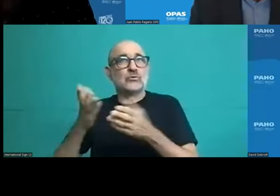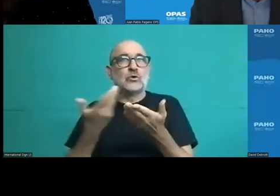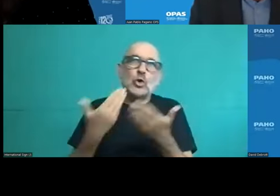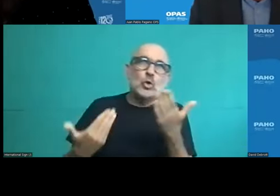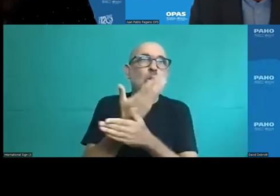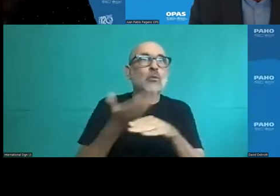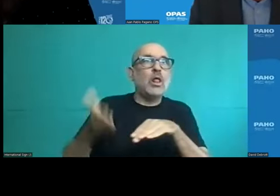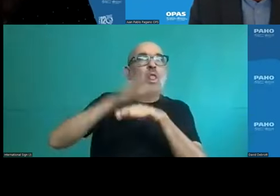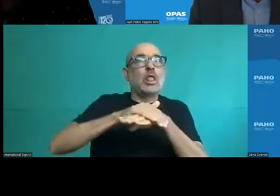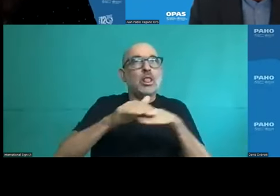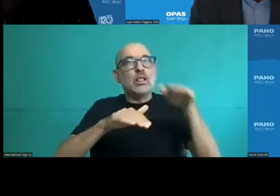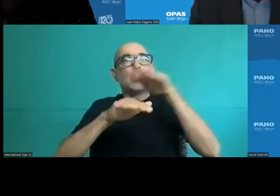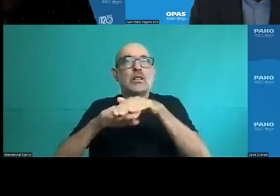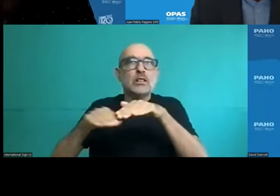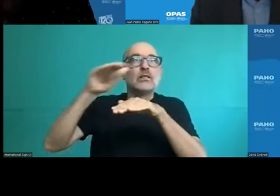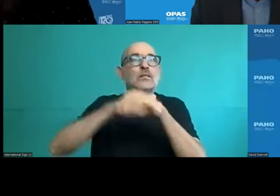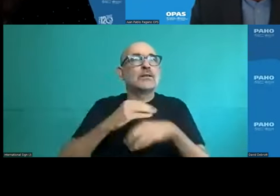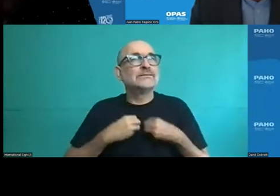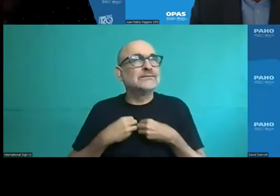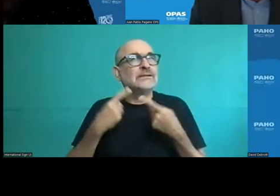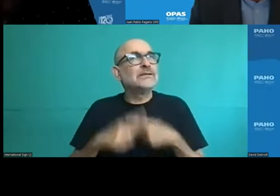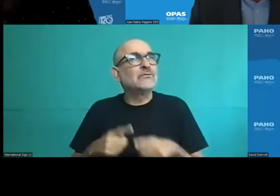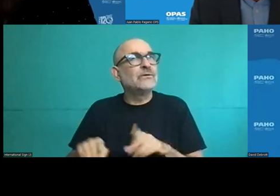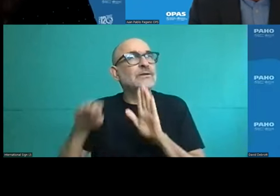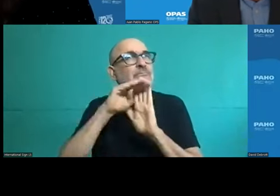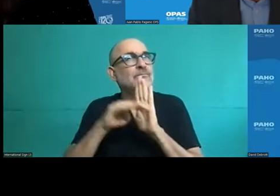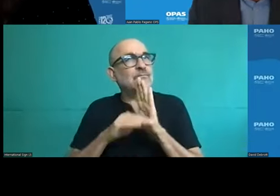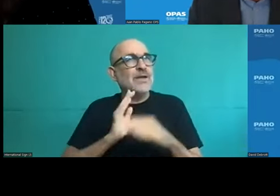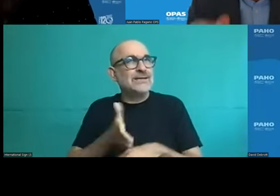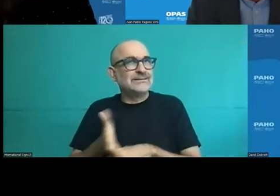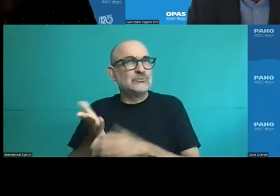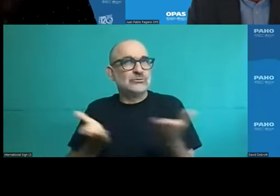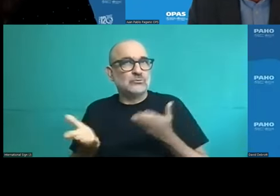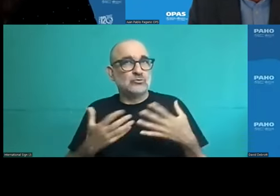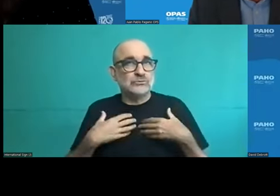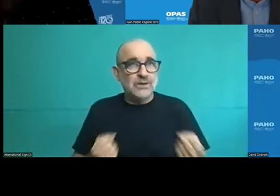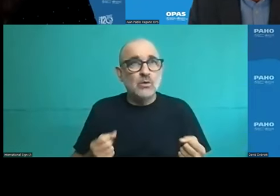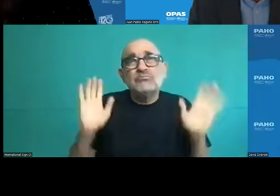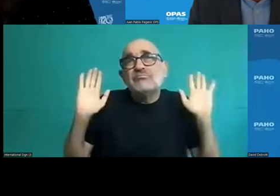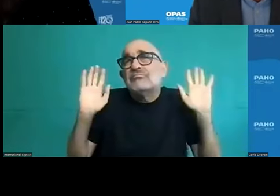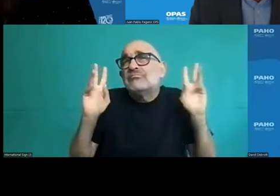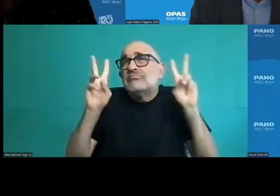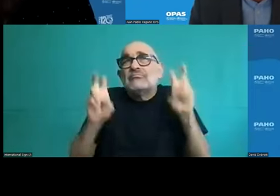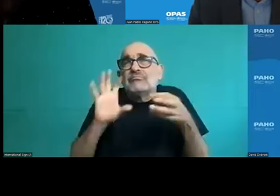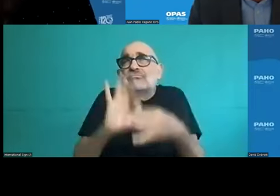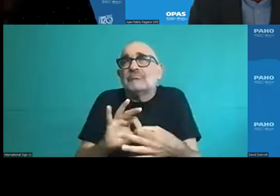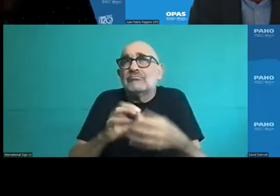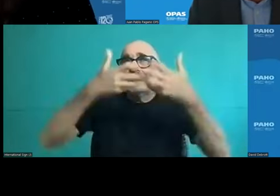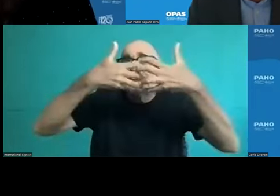health care system. In